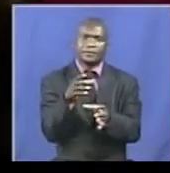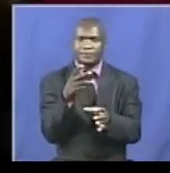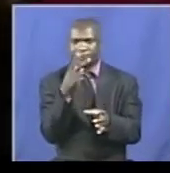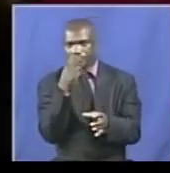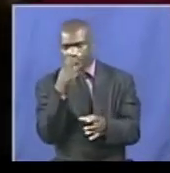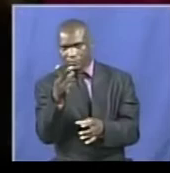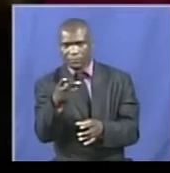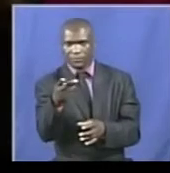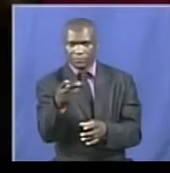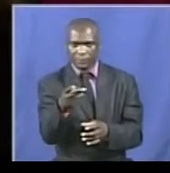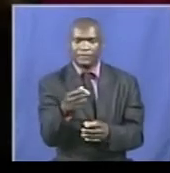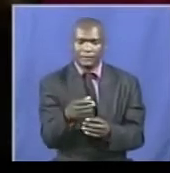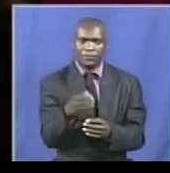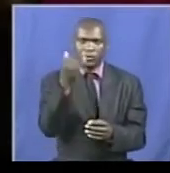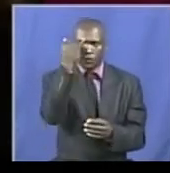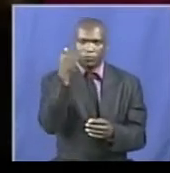And they went.